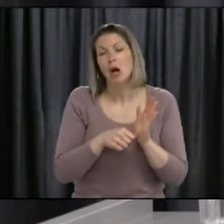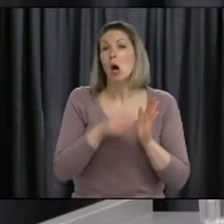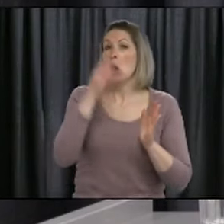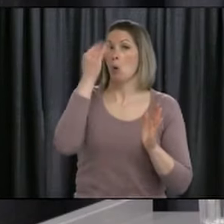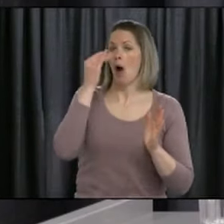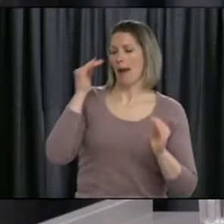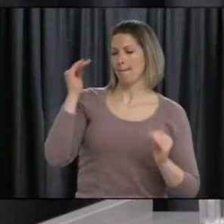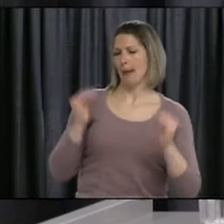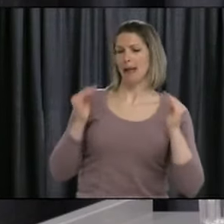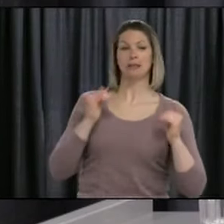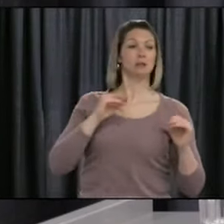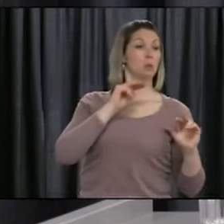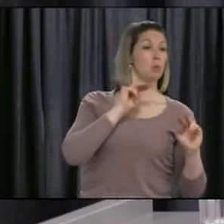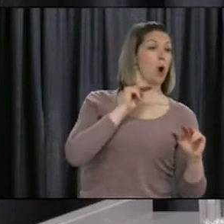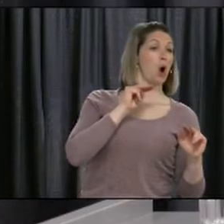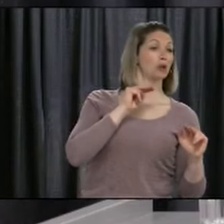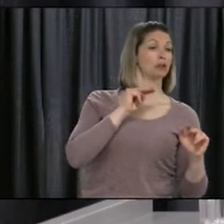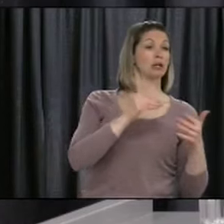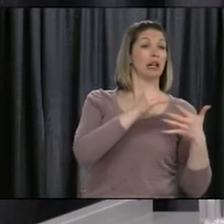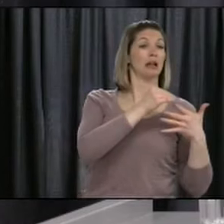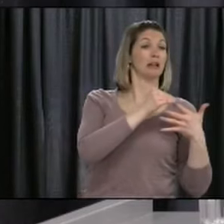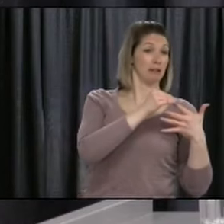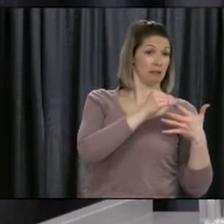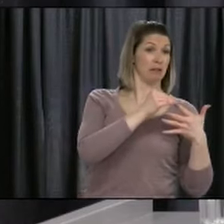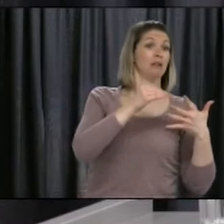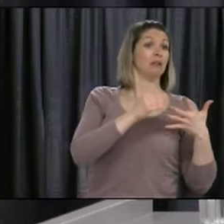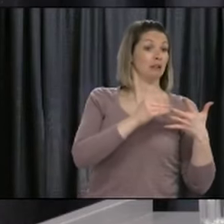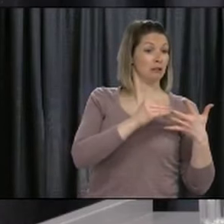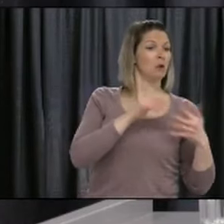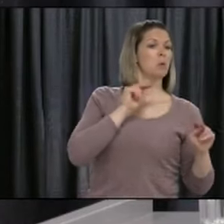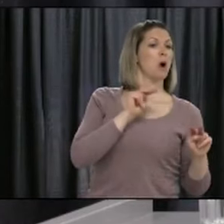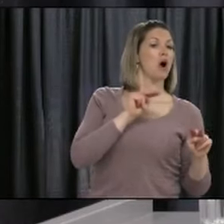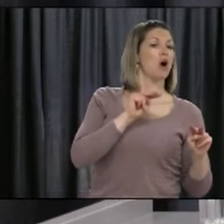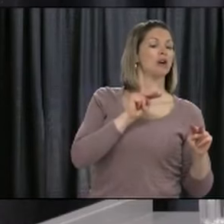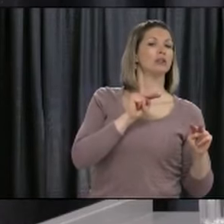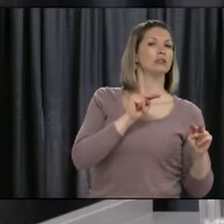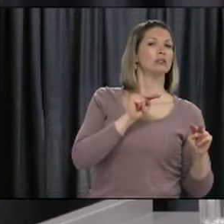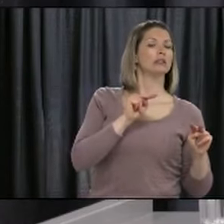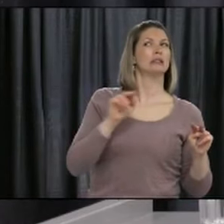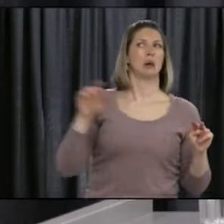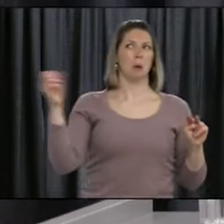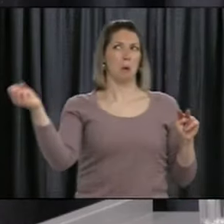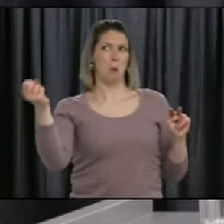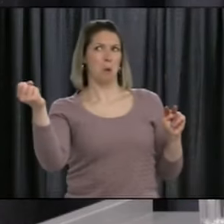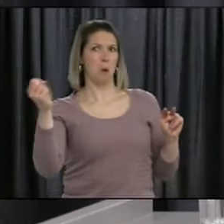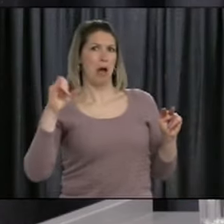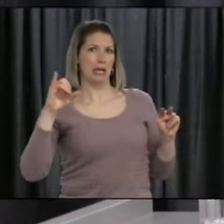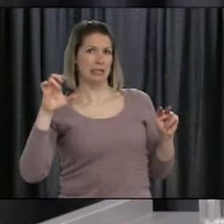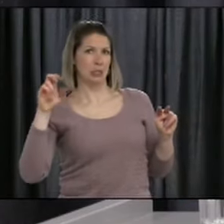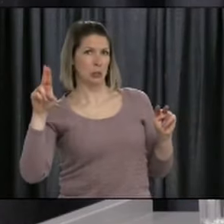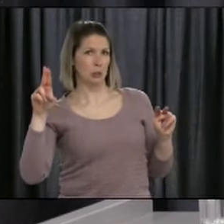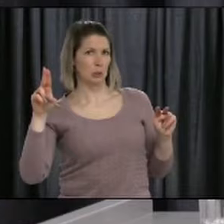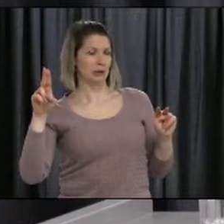proportion of our ICU beds staffed yet empty, that's going to be something of a major challenge.